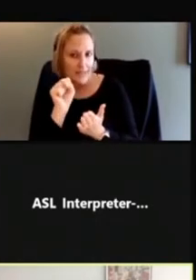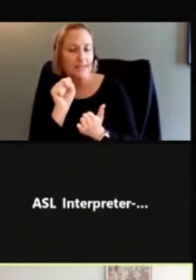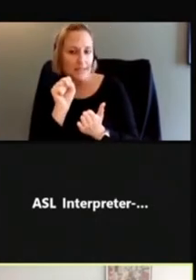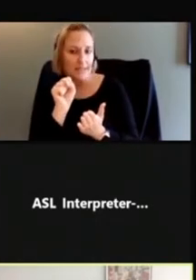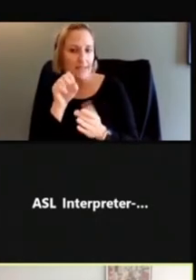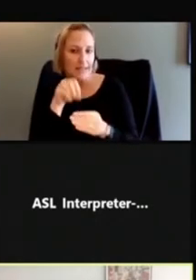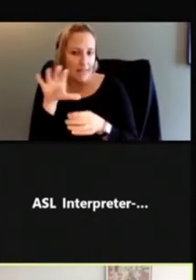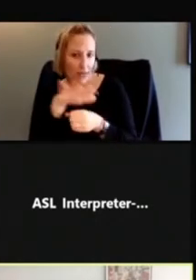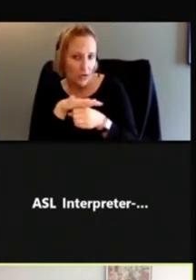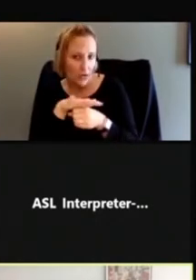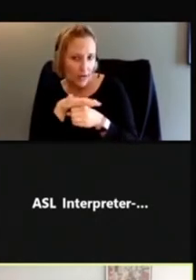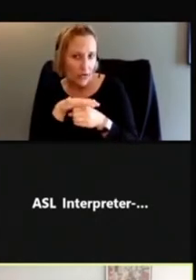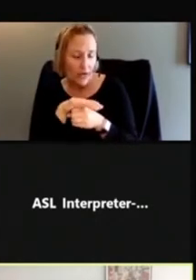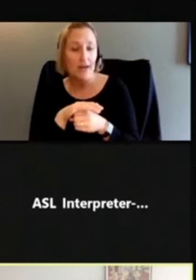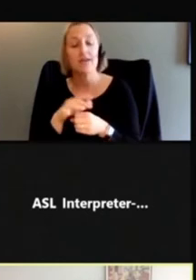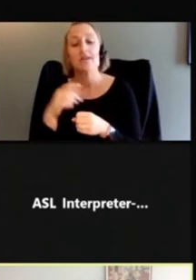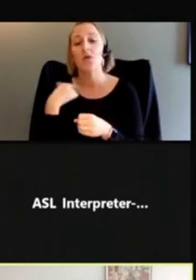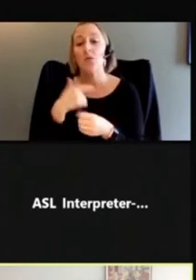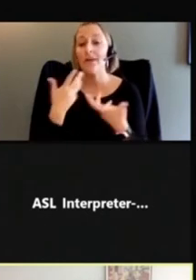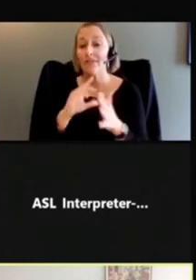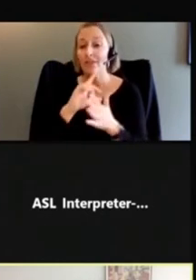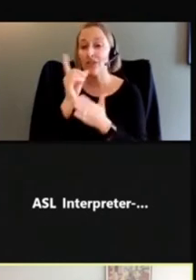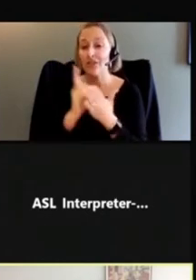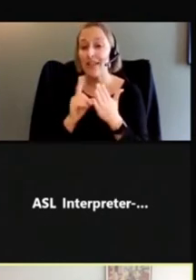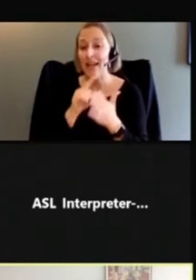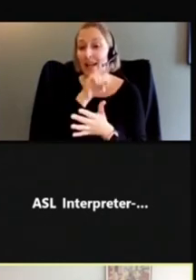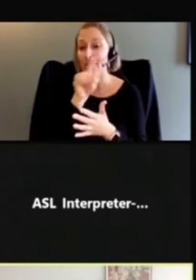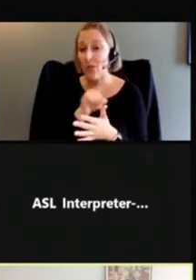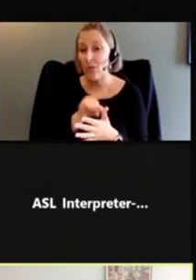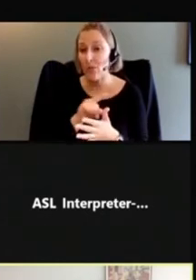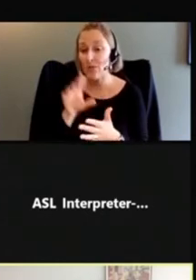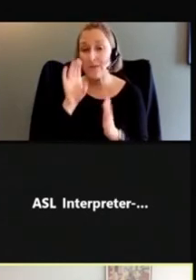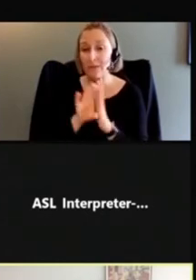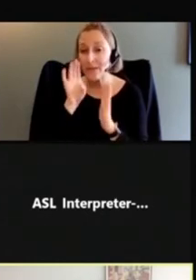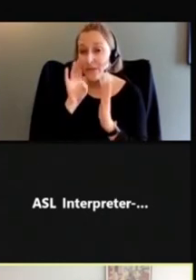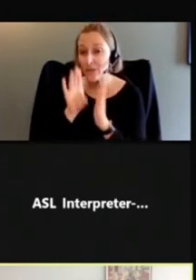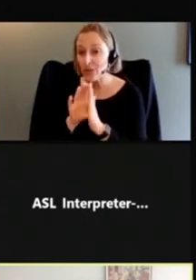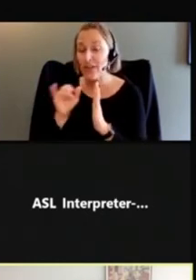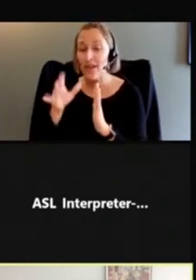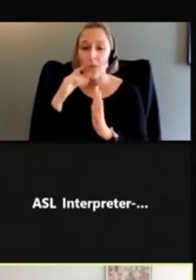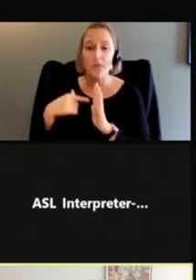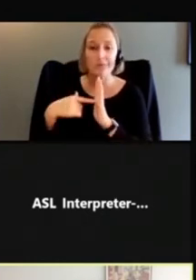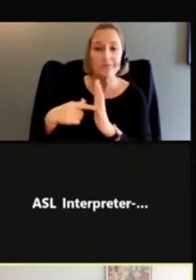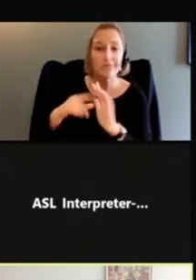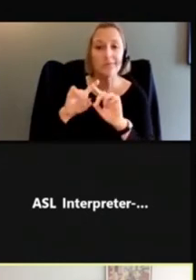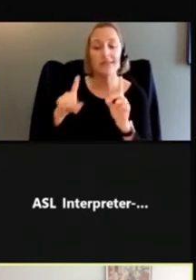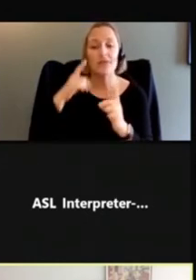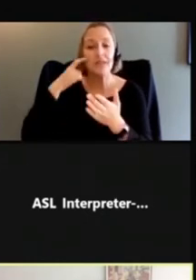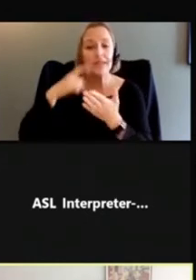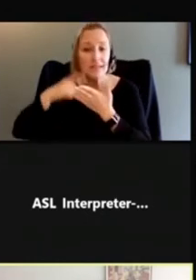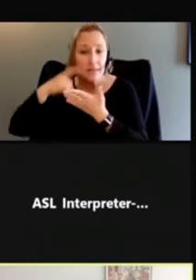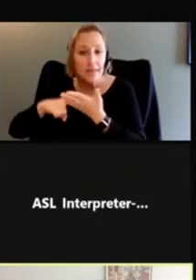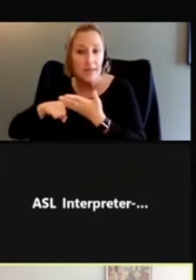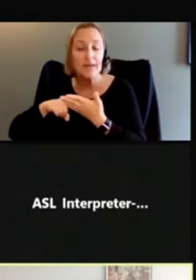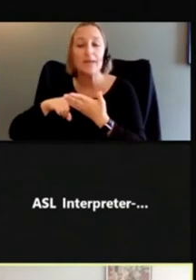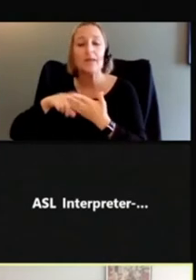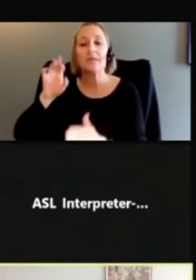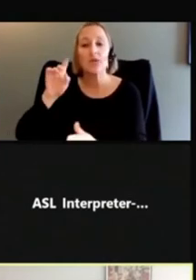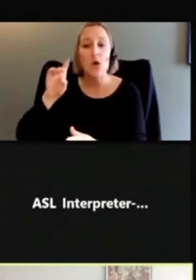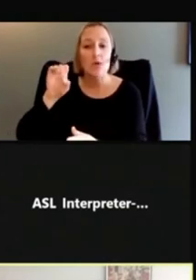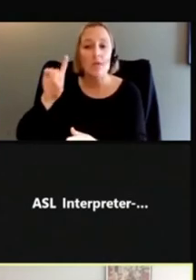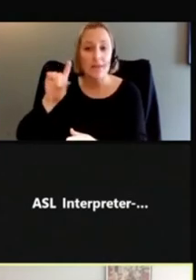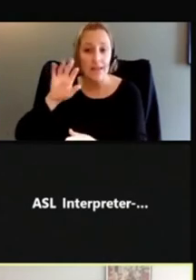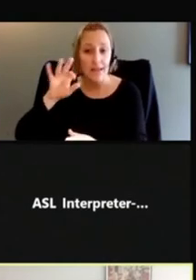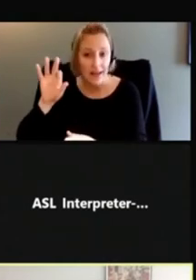So we designed these pictograms to illustrate the different symptoms of COVID-19. And it was important to us to use